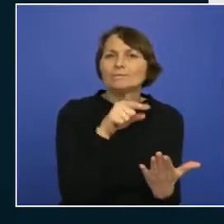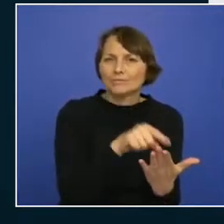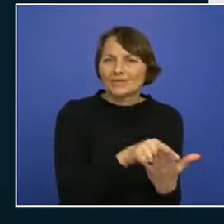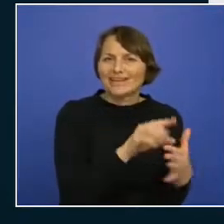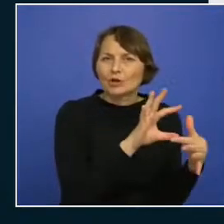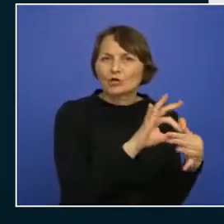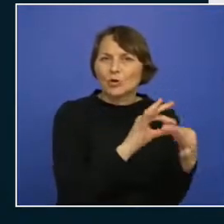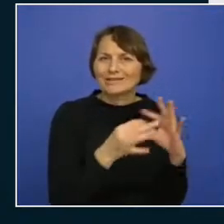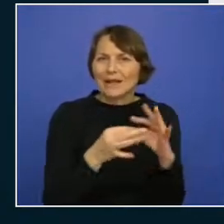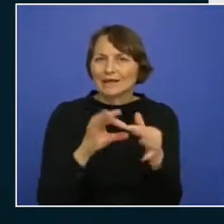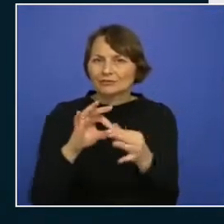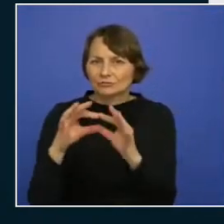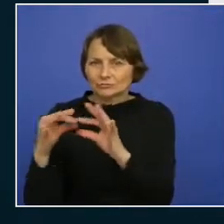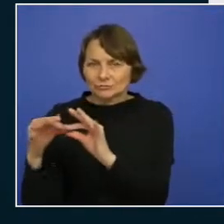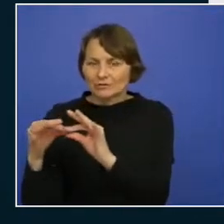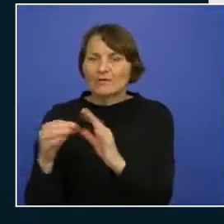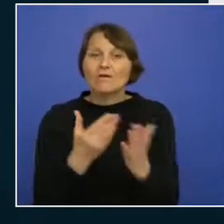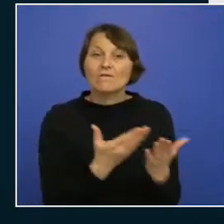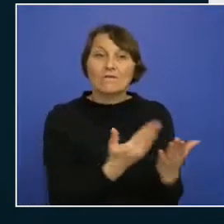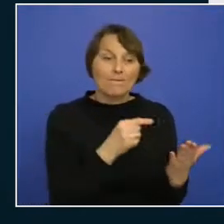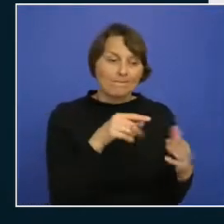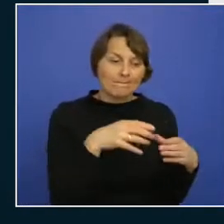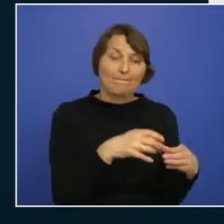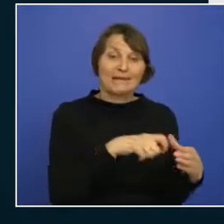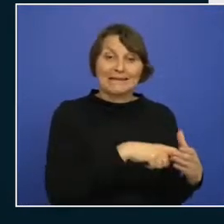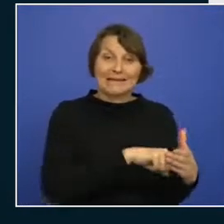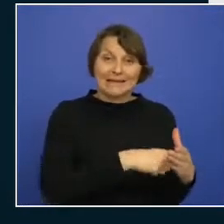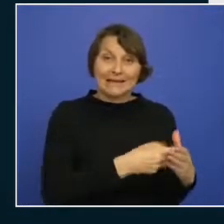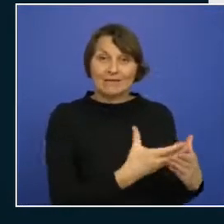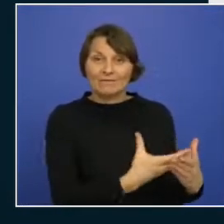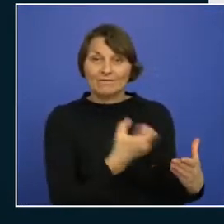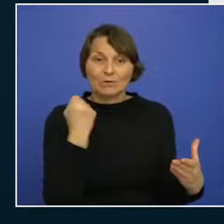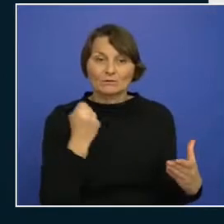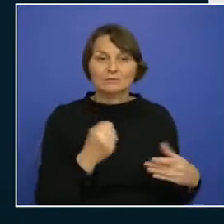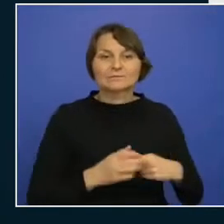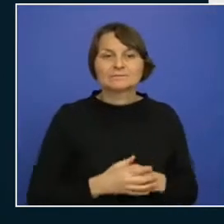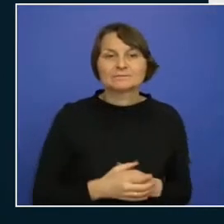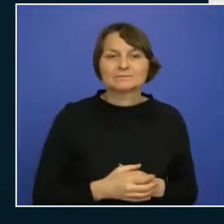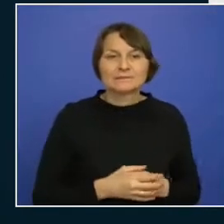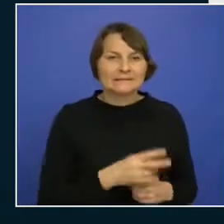the key vault so and if we'll go to the configuration here